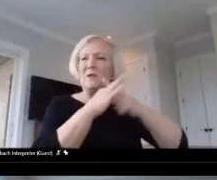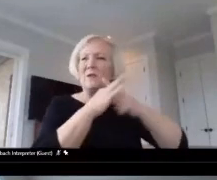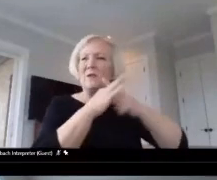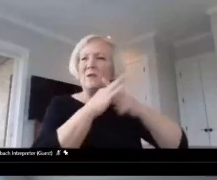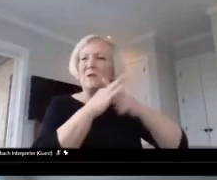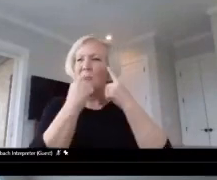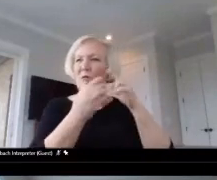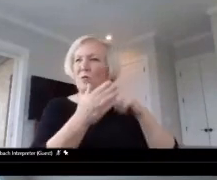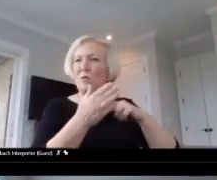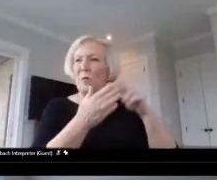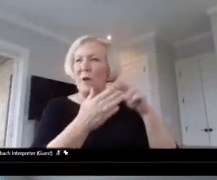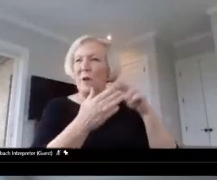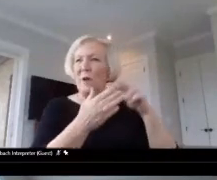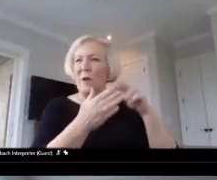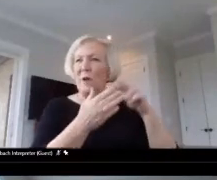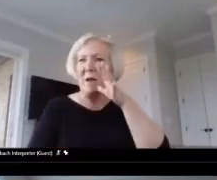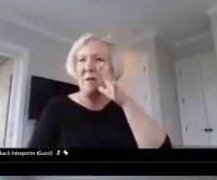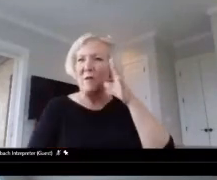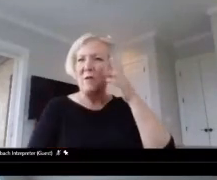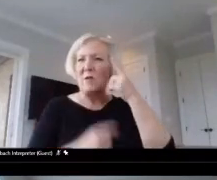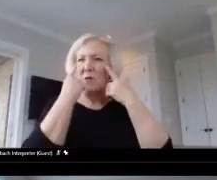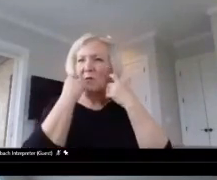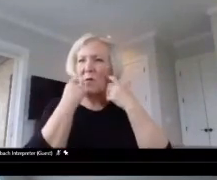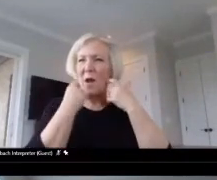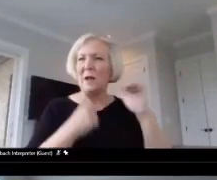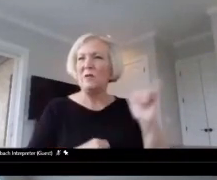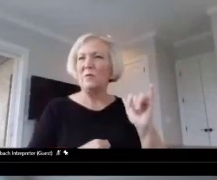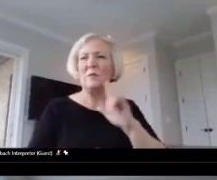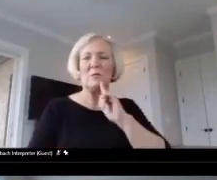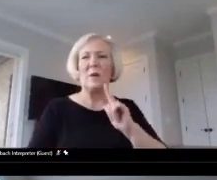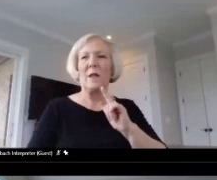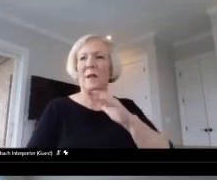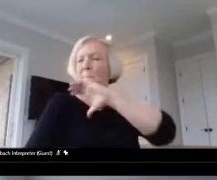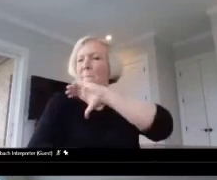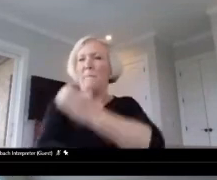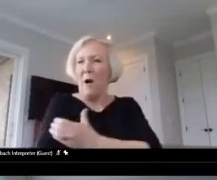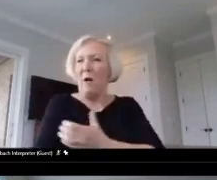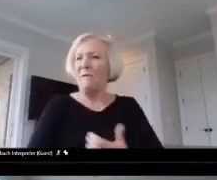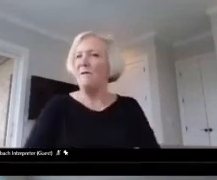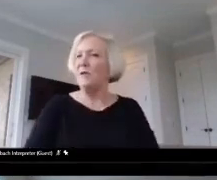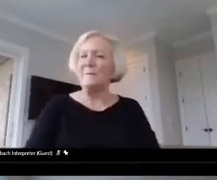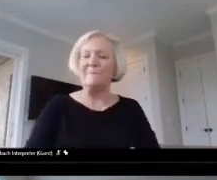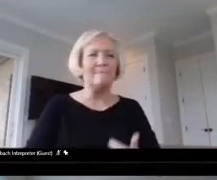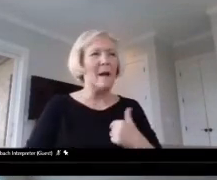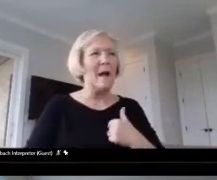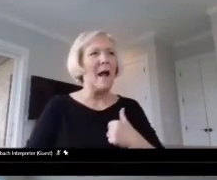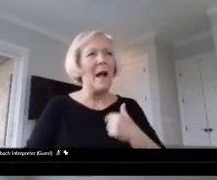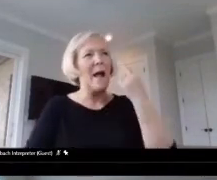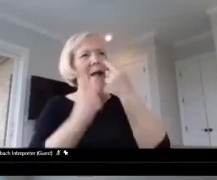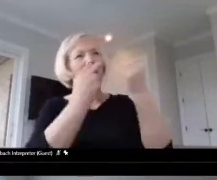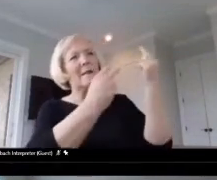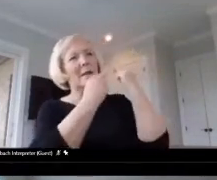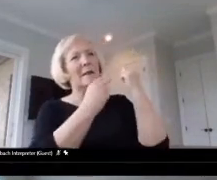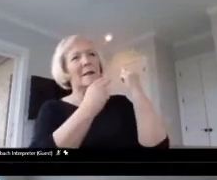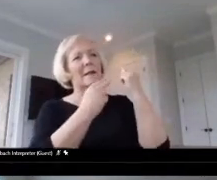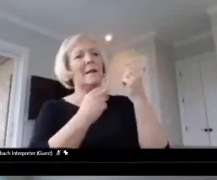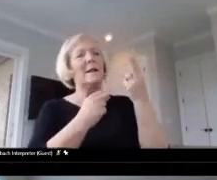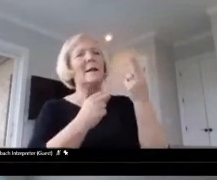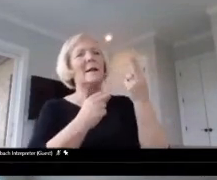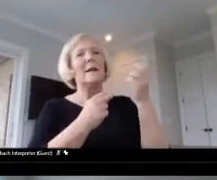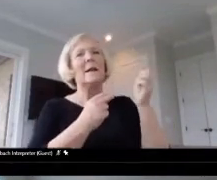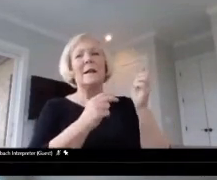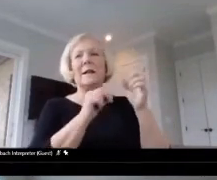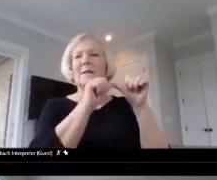and his mother cried. It was it was just really powerful to me. And I think back on that a lot. And he still comes back and visits me